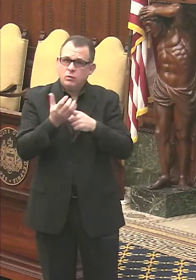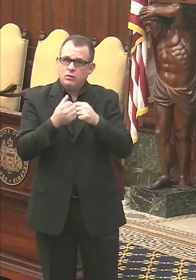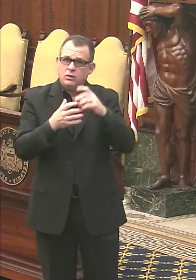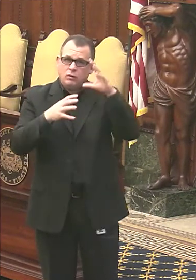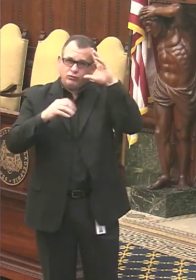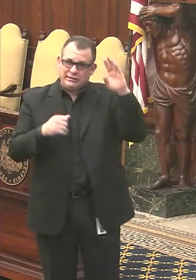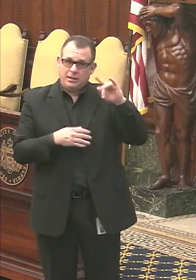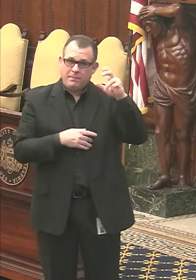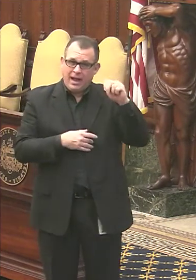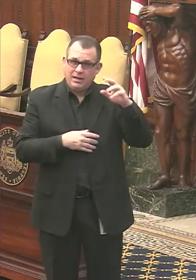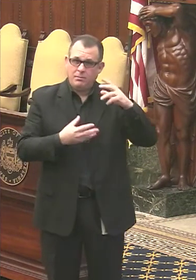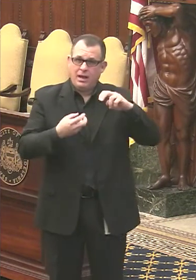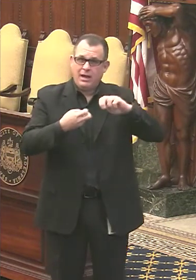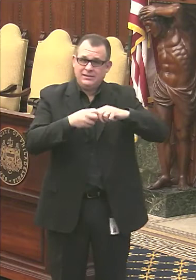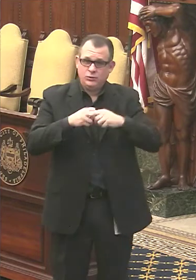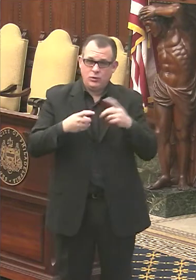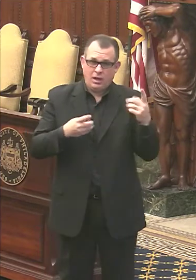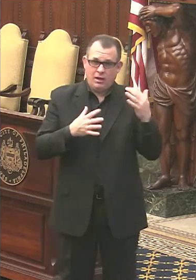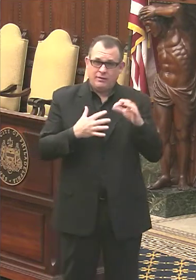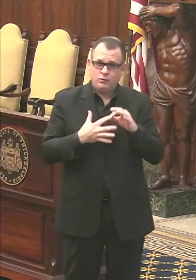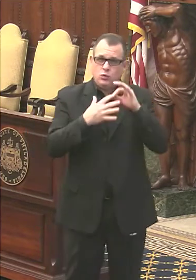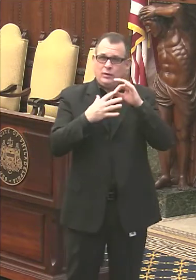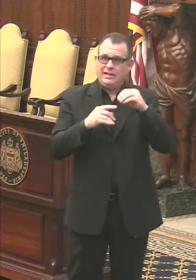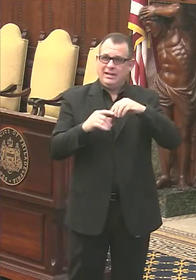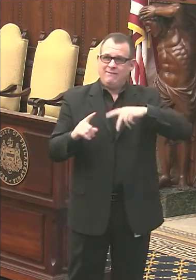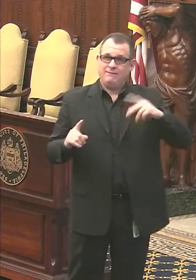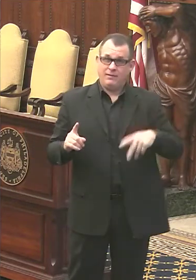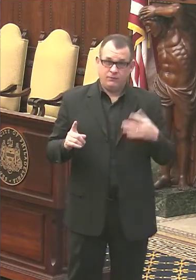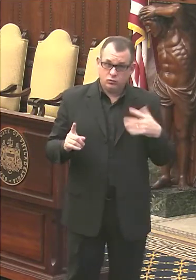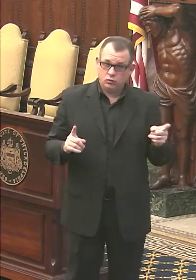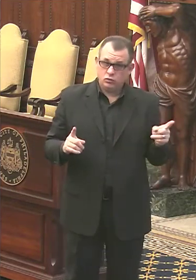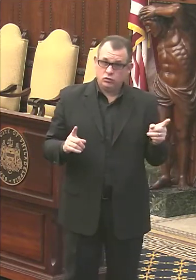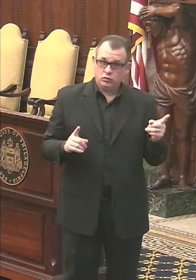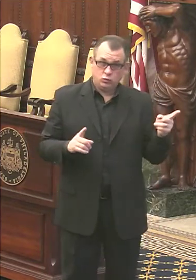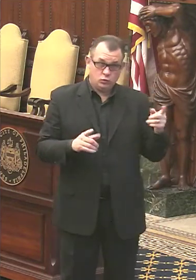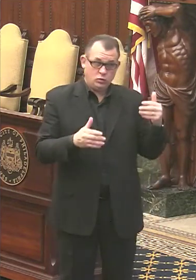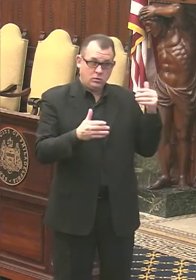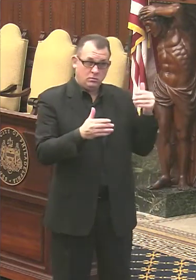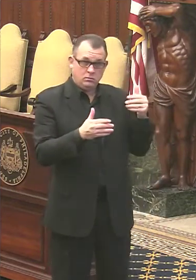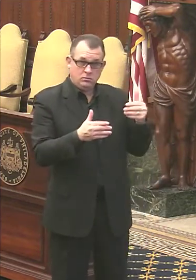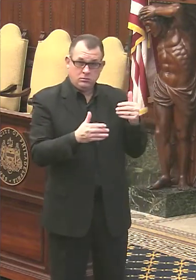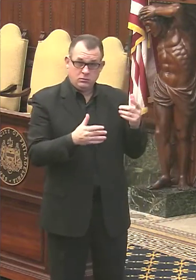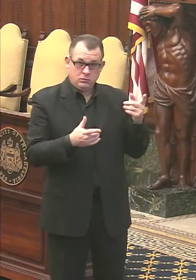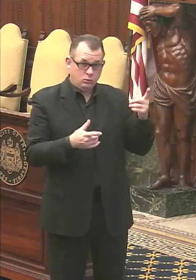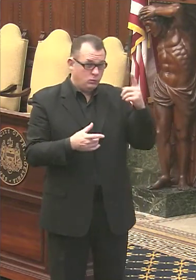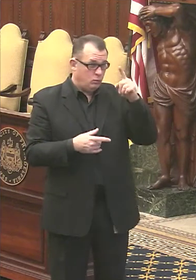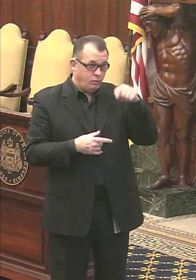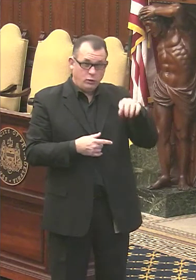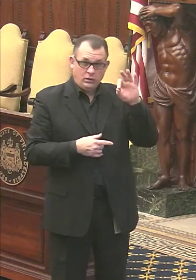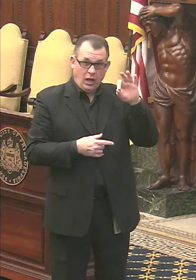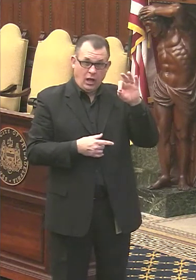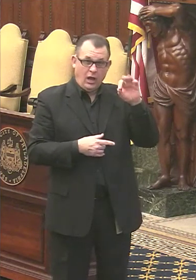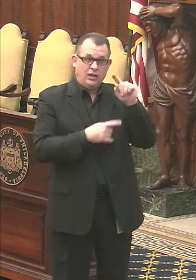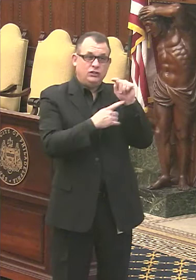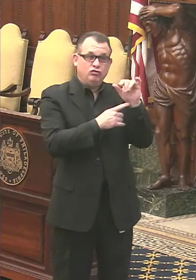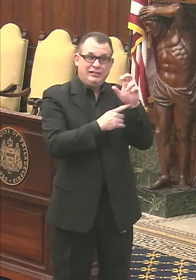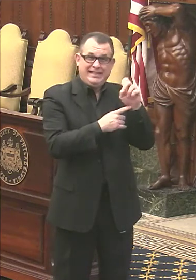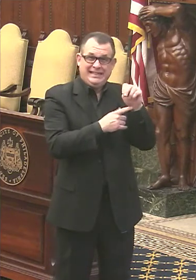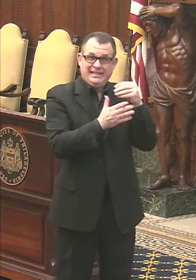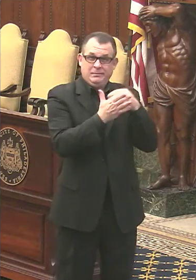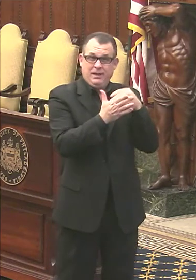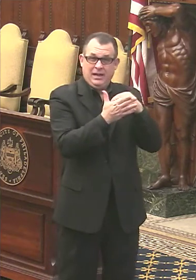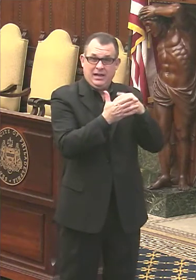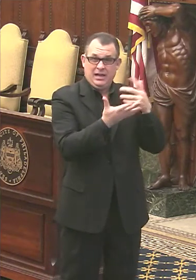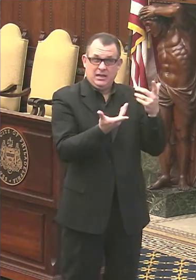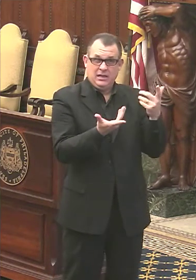issues that are unique to Philadelphia as he approaches the whole $1.9 trillion COVID bailout package?